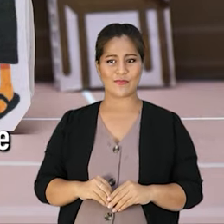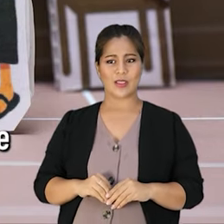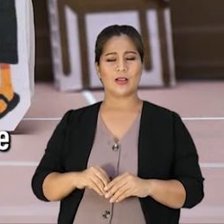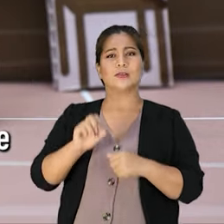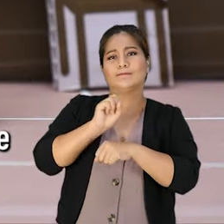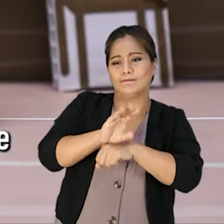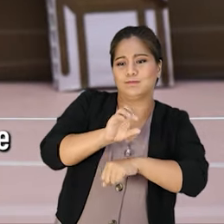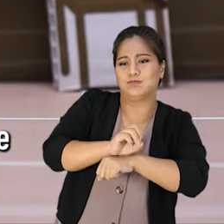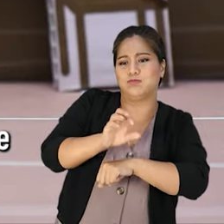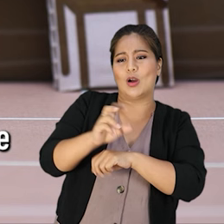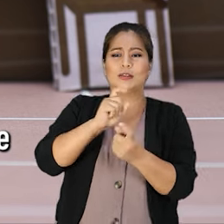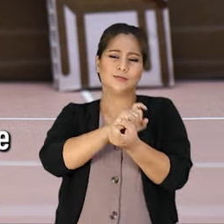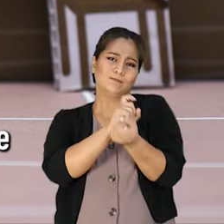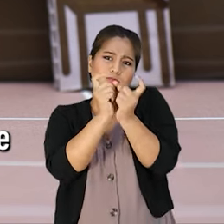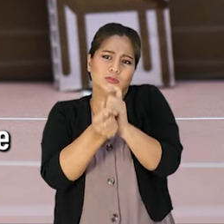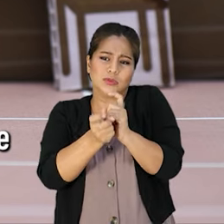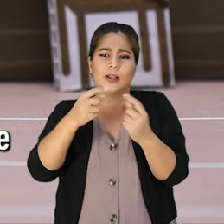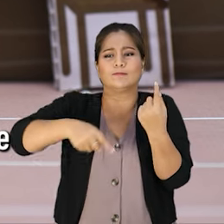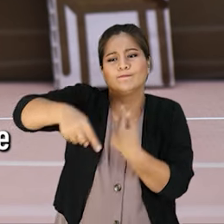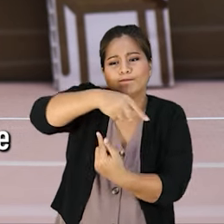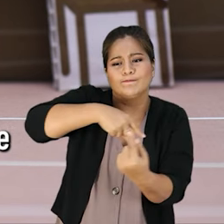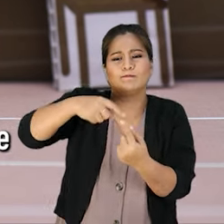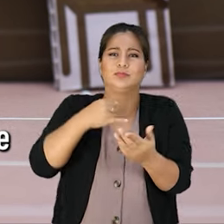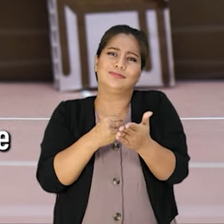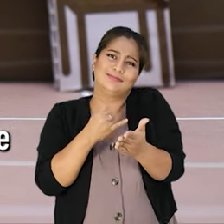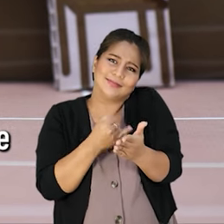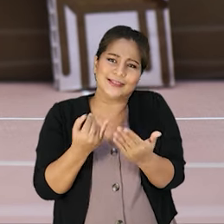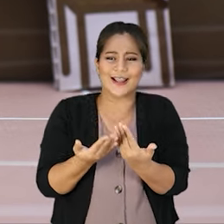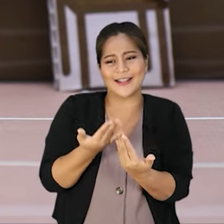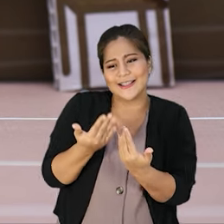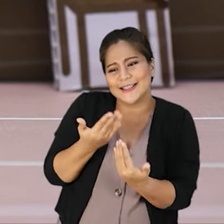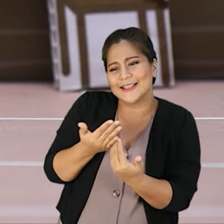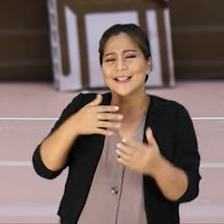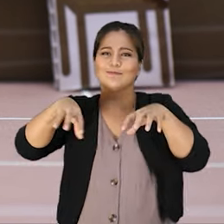Or advise you how to make adjustments around your home to make it easier to move and do activities.